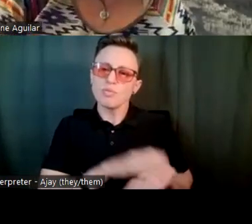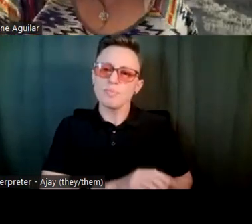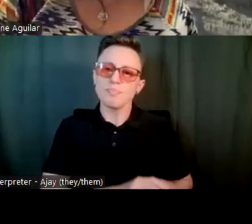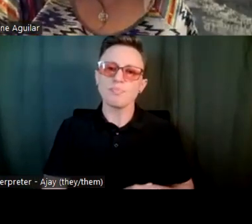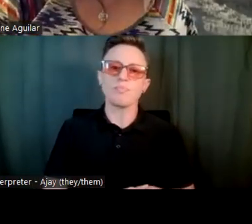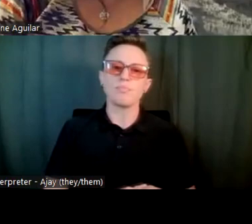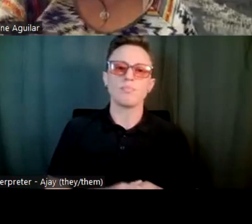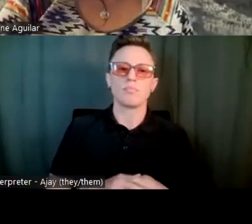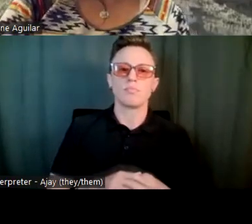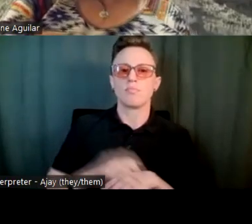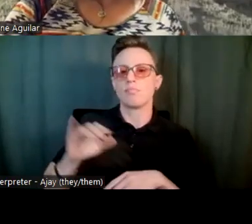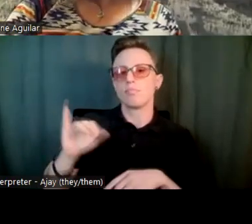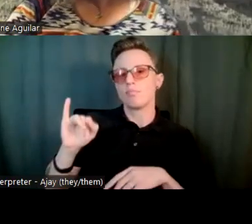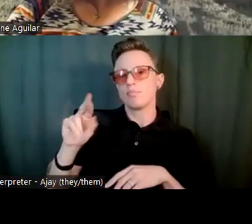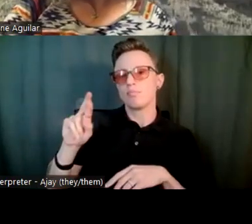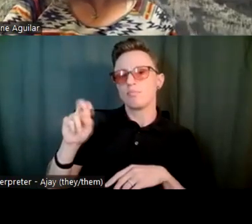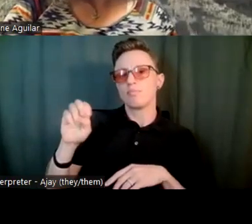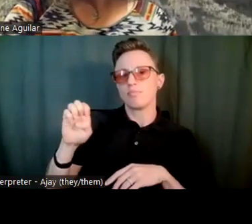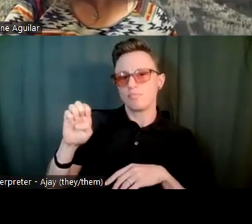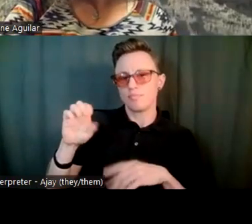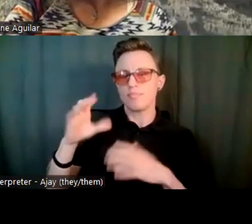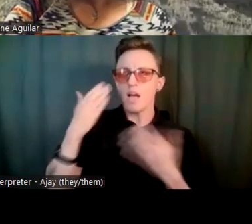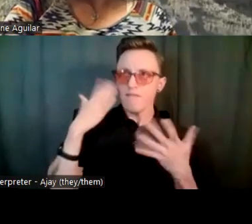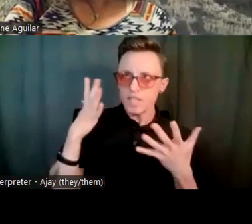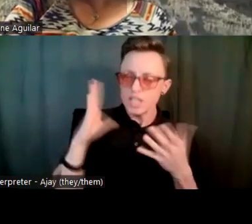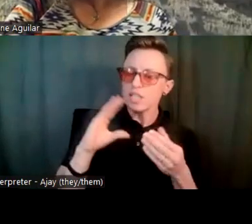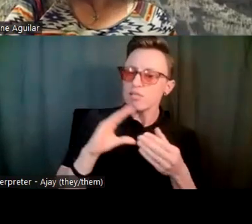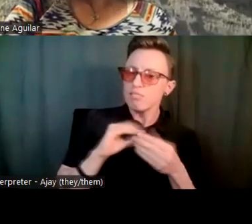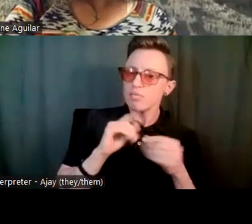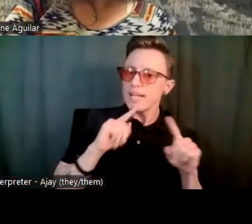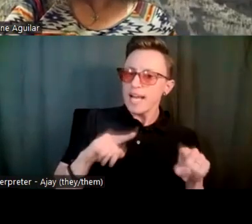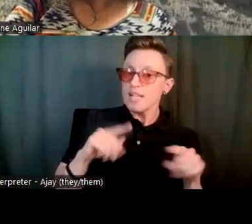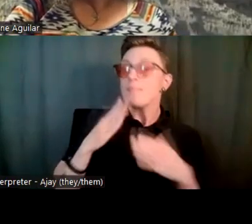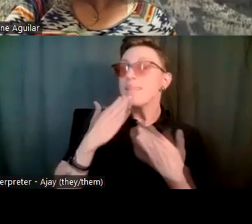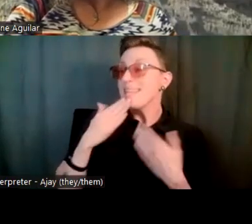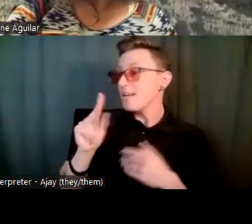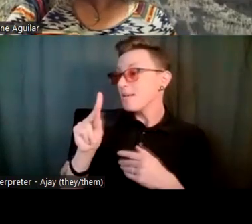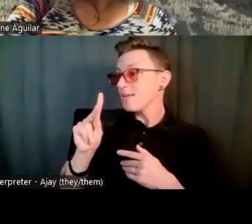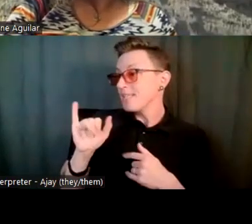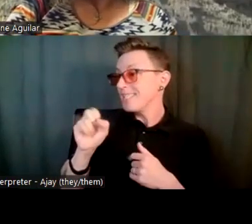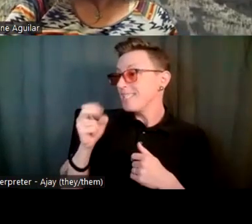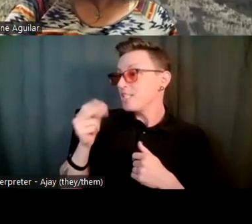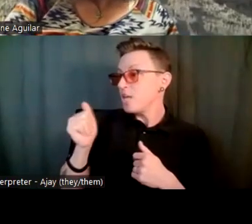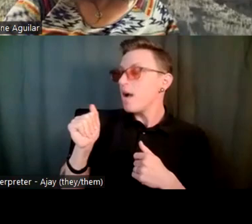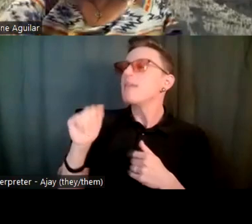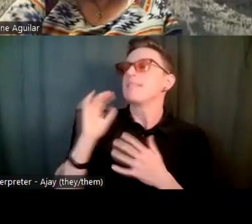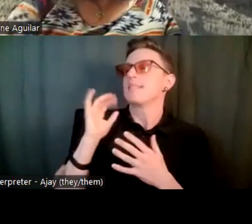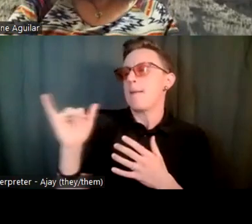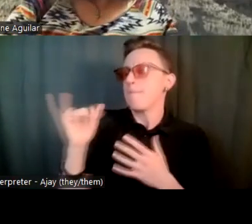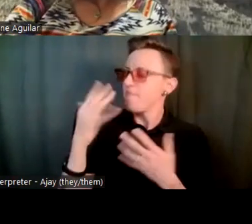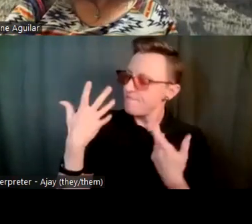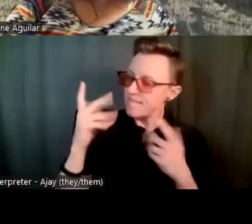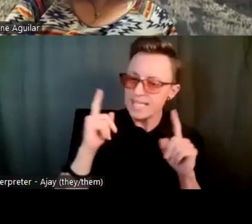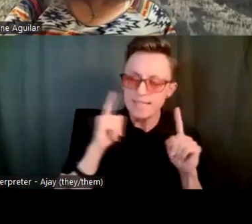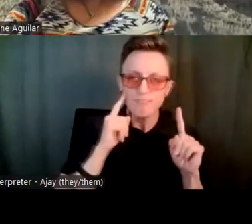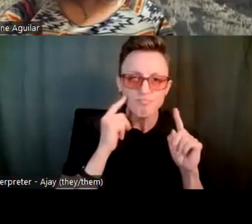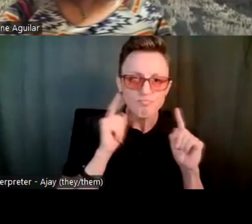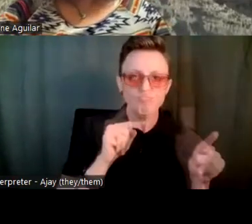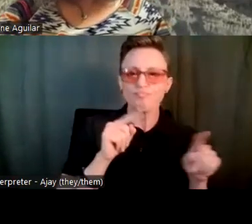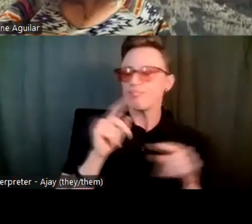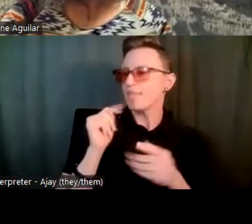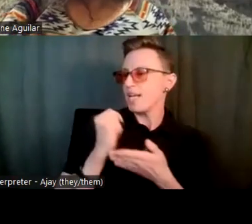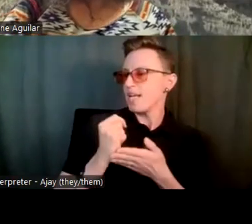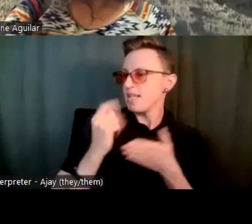I, I know I already spoke, but thank you for saying that, Keisha. I saw a therapist too, for a long time. And now and again, I also call